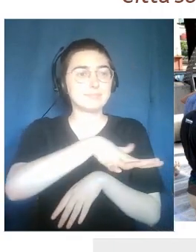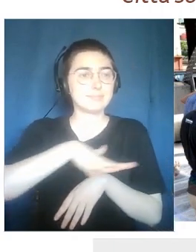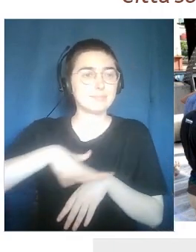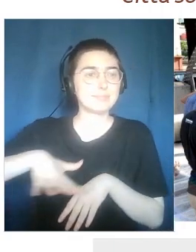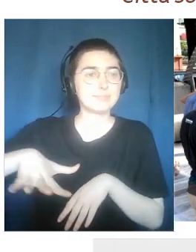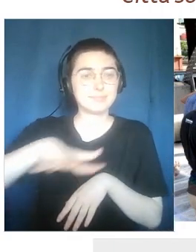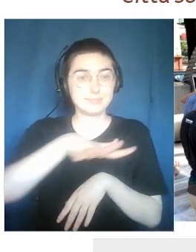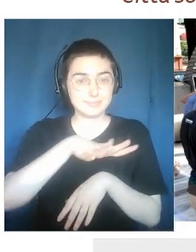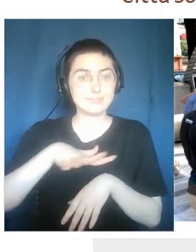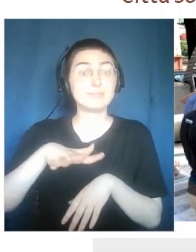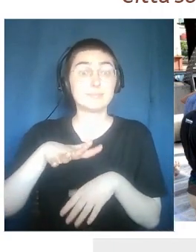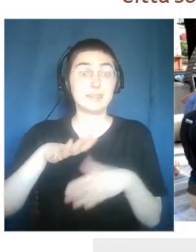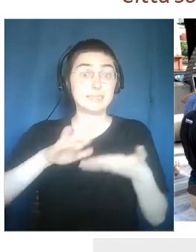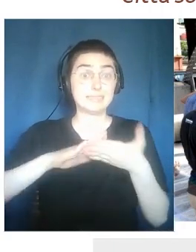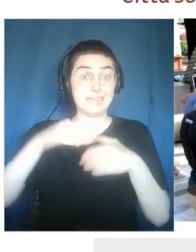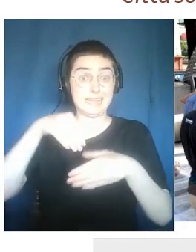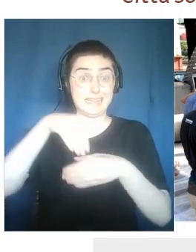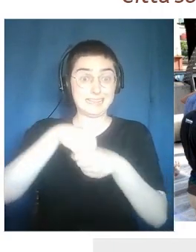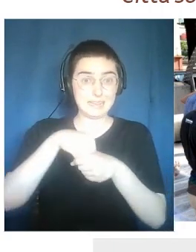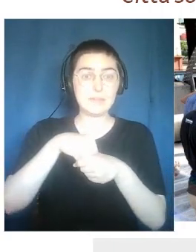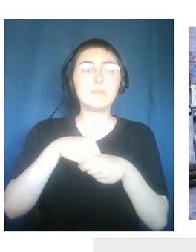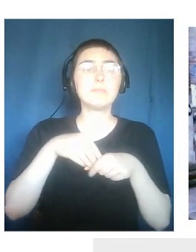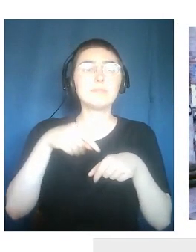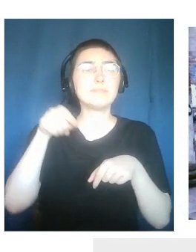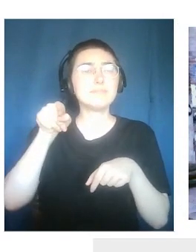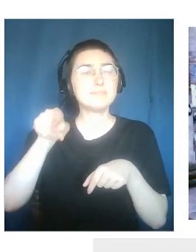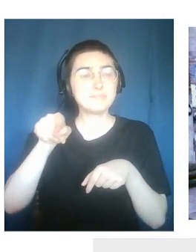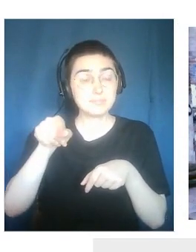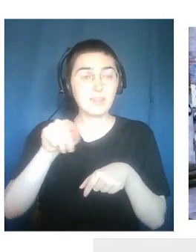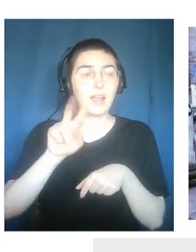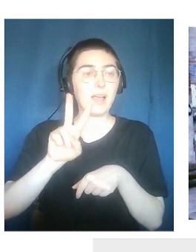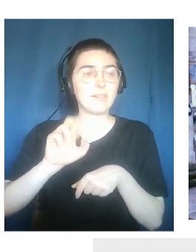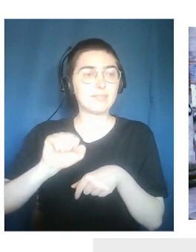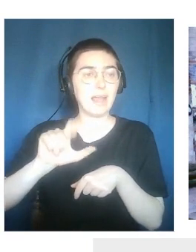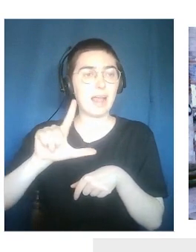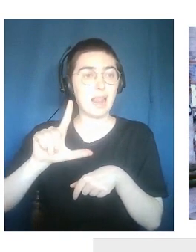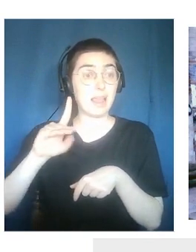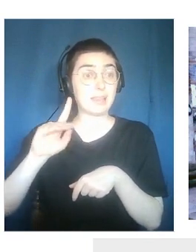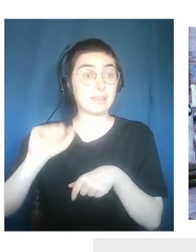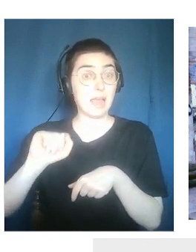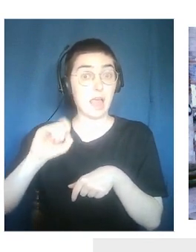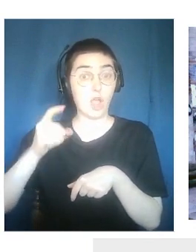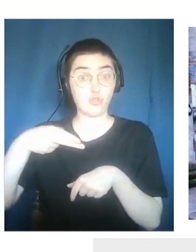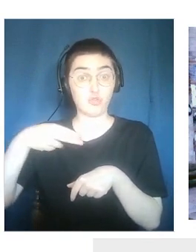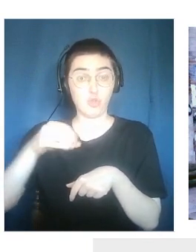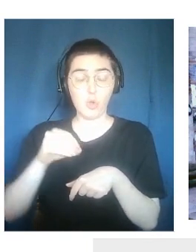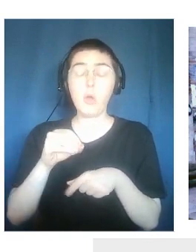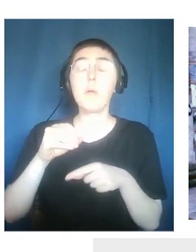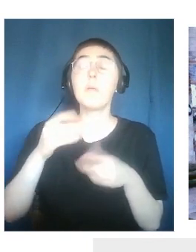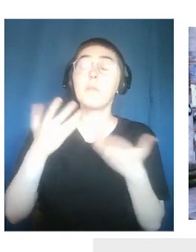neighborhoods. We are here in Valdagno. We have two projects in two neighborhoods of Rome. They are